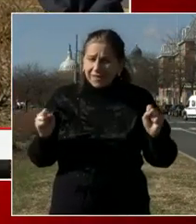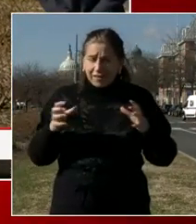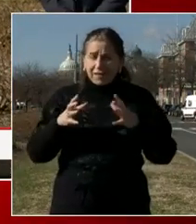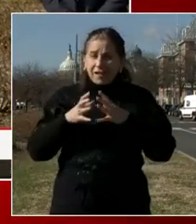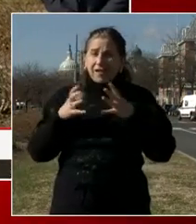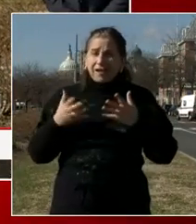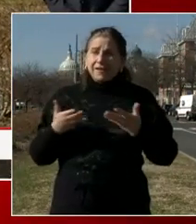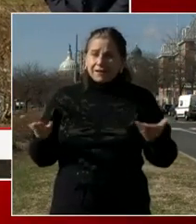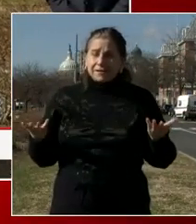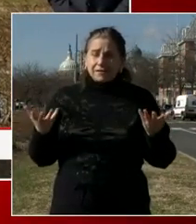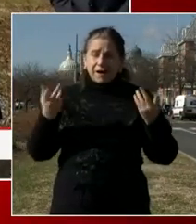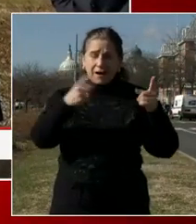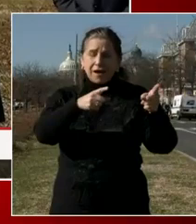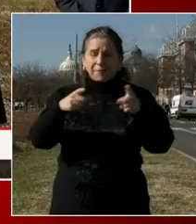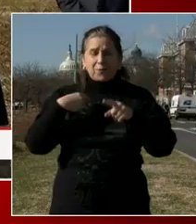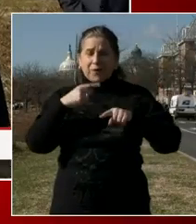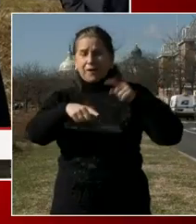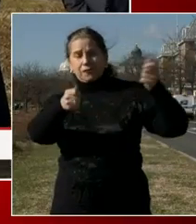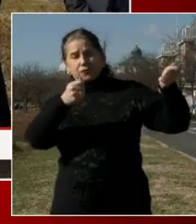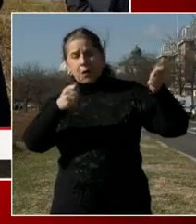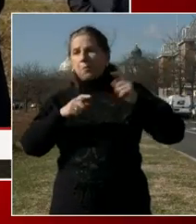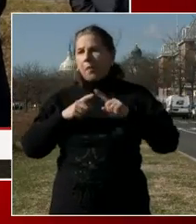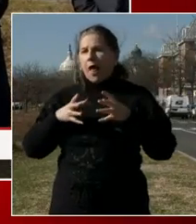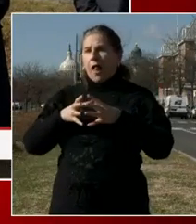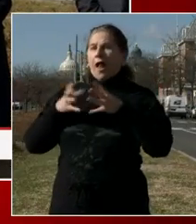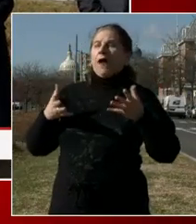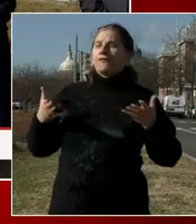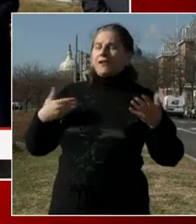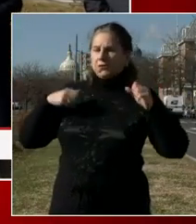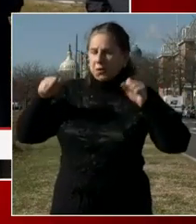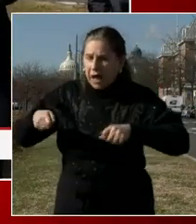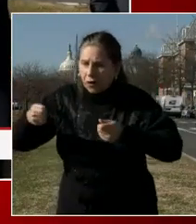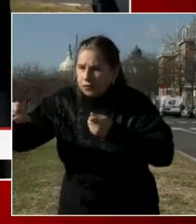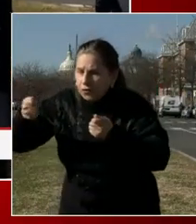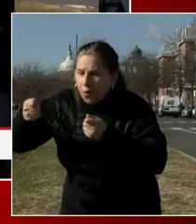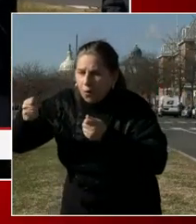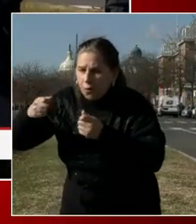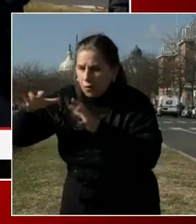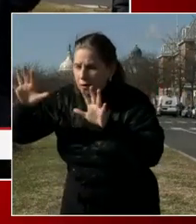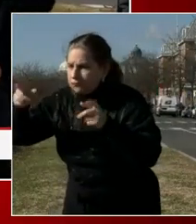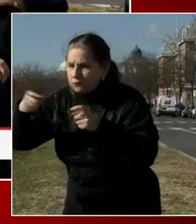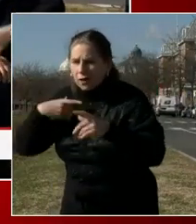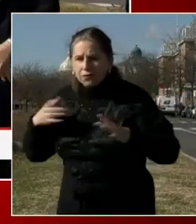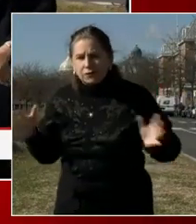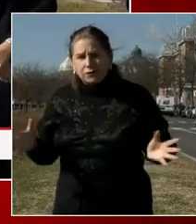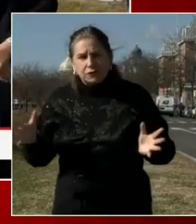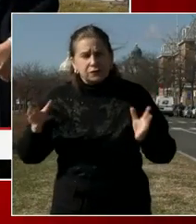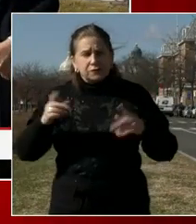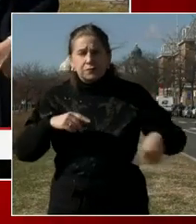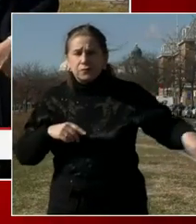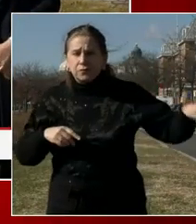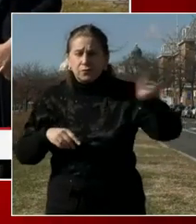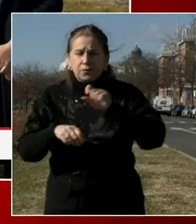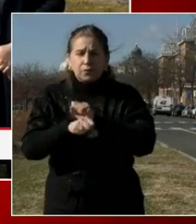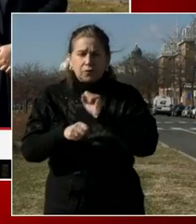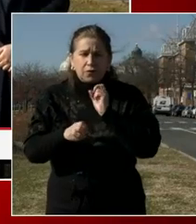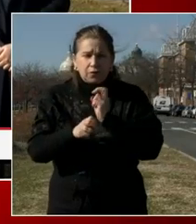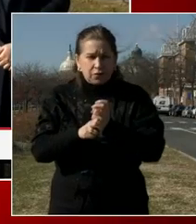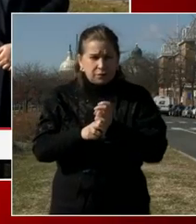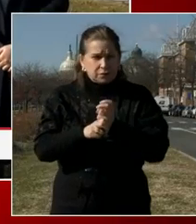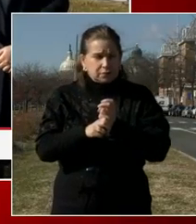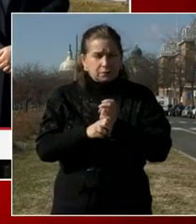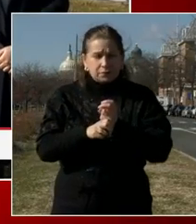be able to control for, but for the things that we are, I've been impressed with the way in which our city has mobilized and is working hard. And I want residents to know that.